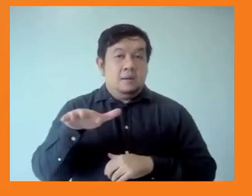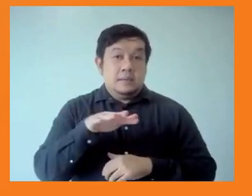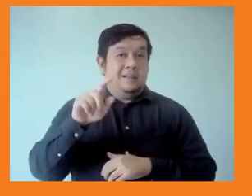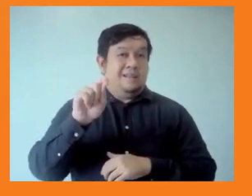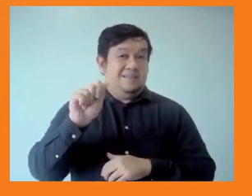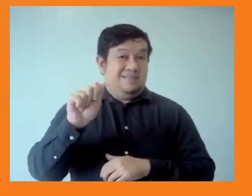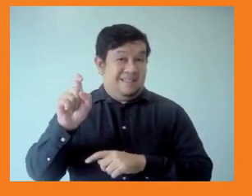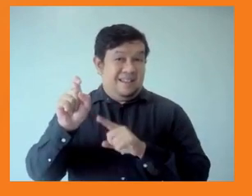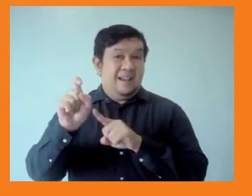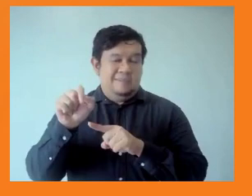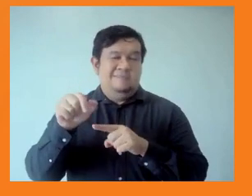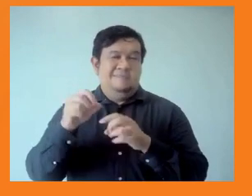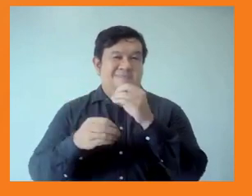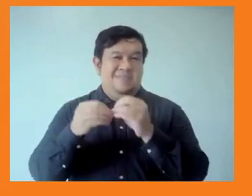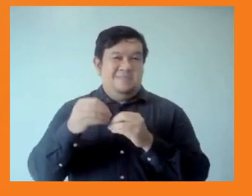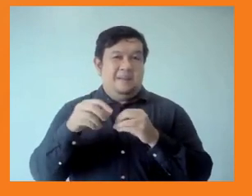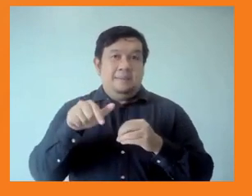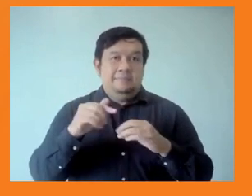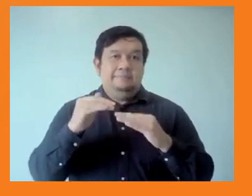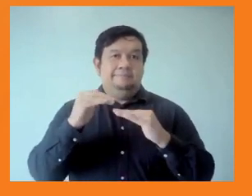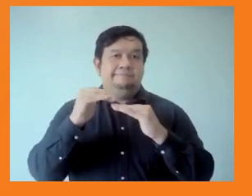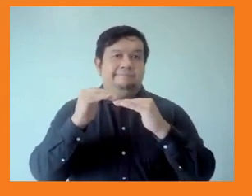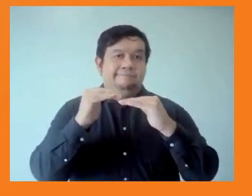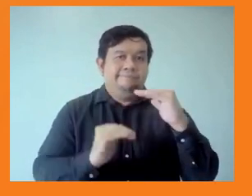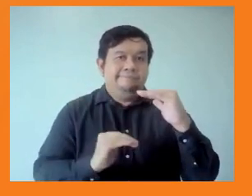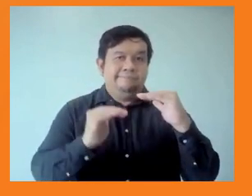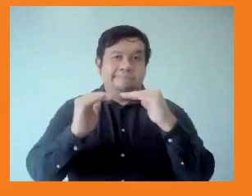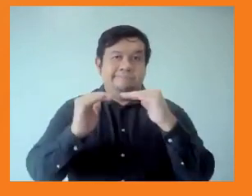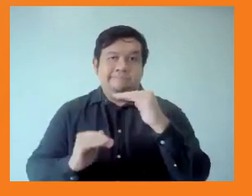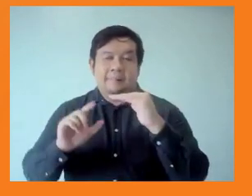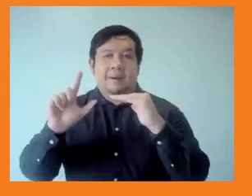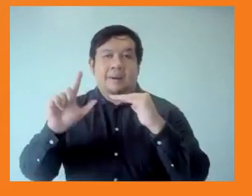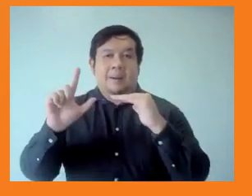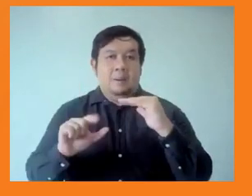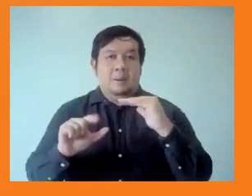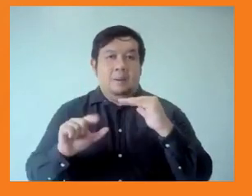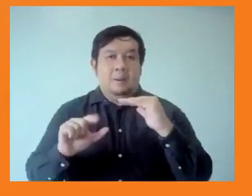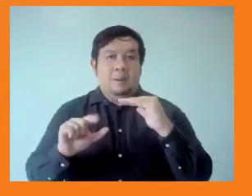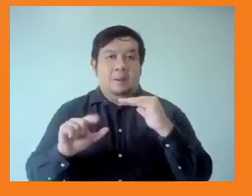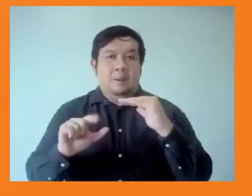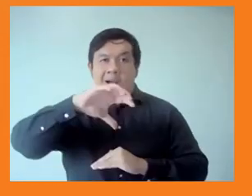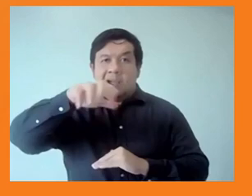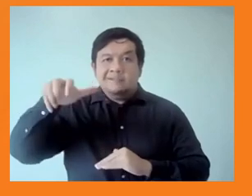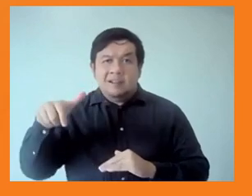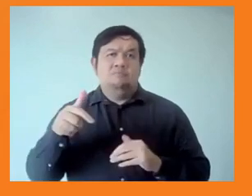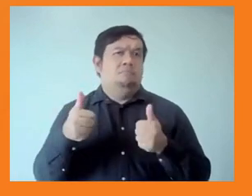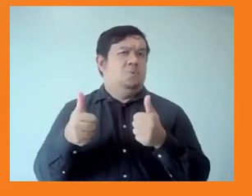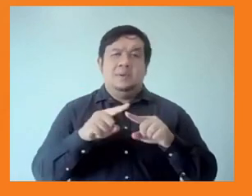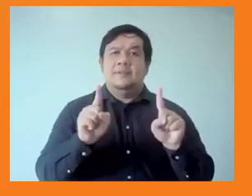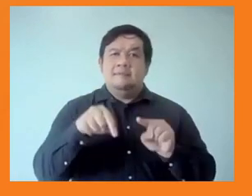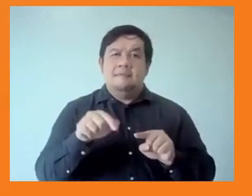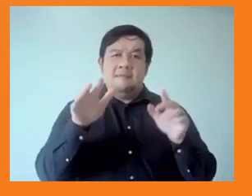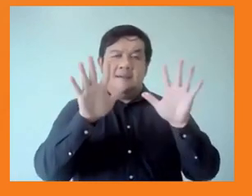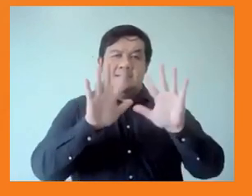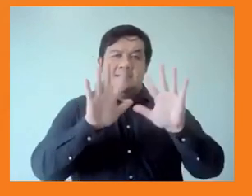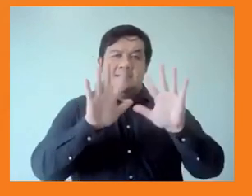a lower rate in Asia than in other regions. And also taxes on wealth, and by that I don't just mean taxes on the stock of wealth, but things like property taxes,